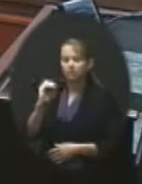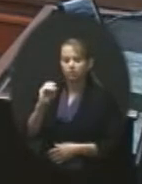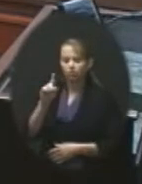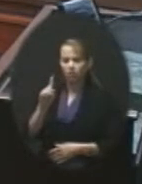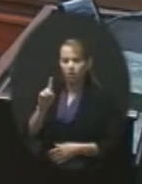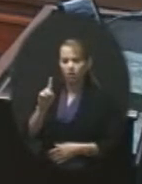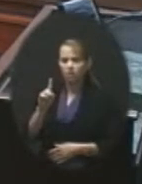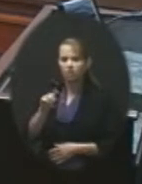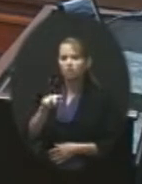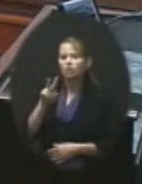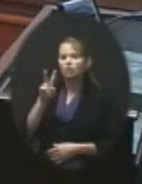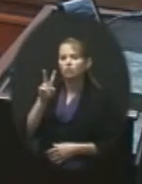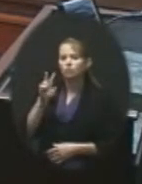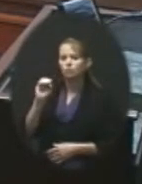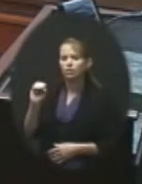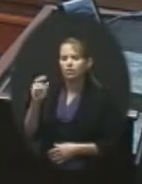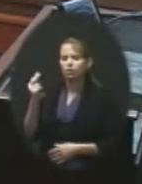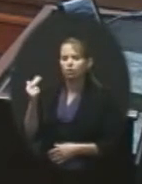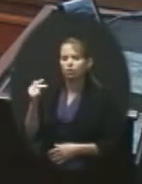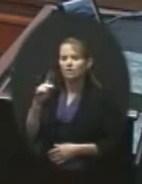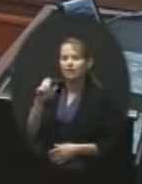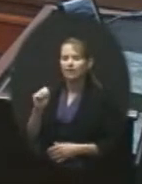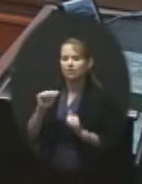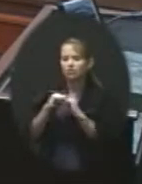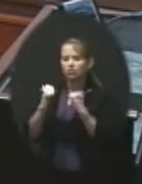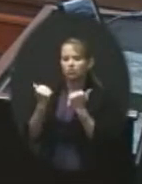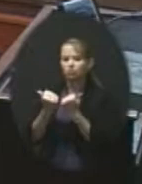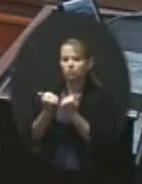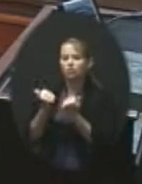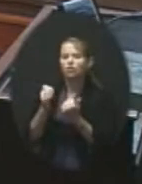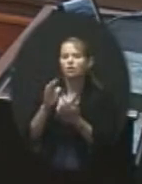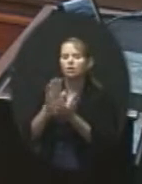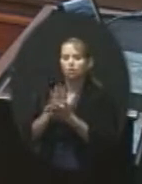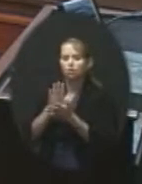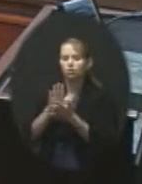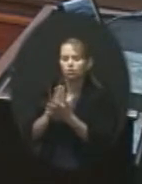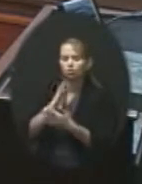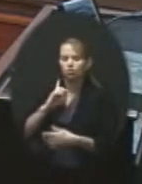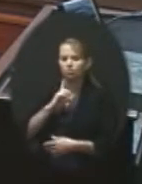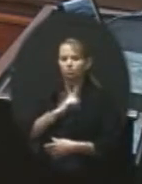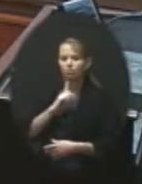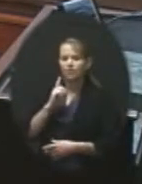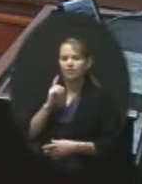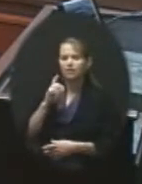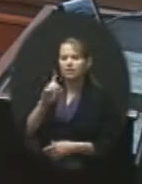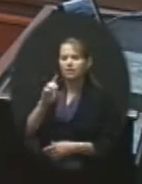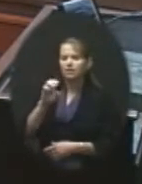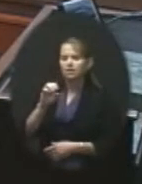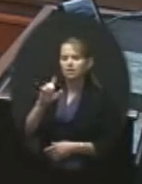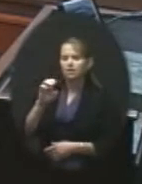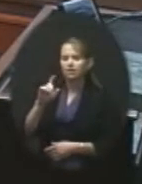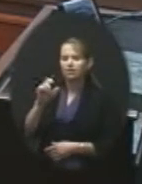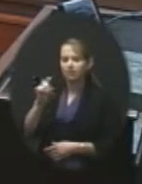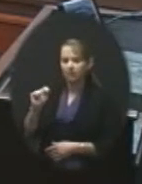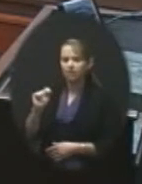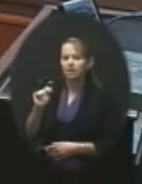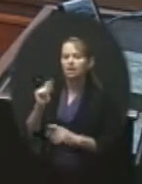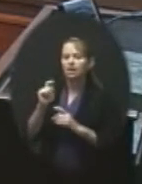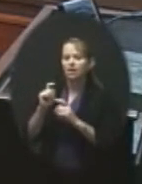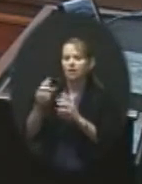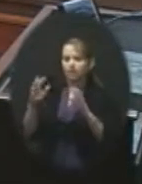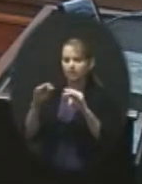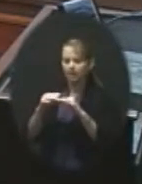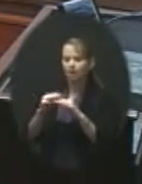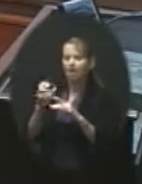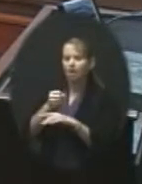Kansas Association of School Board Delegate Assembly Appointment. So we have to do two motions this evening. The